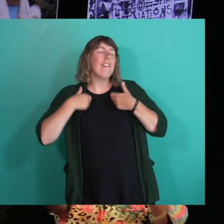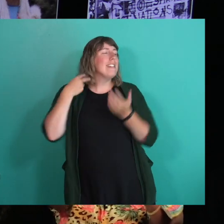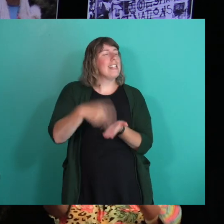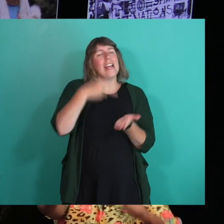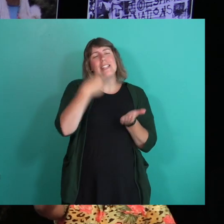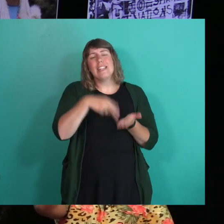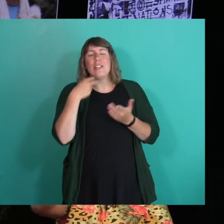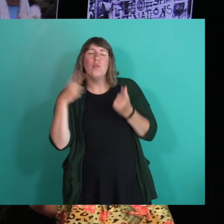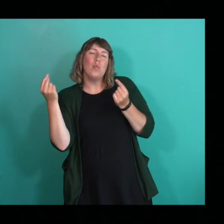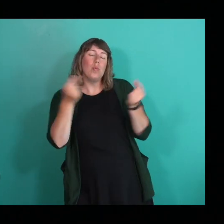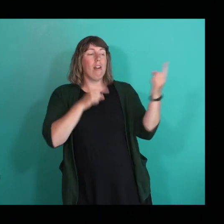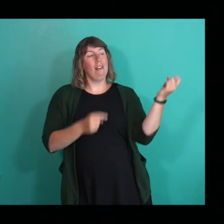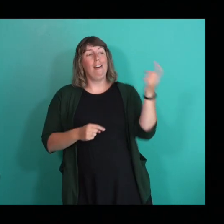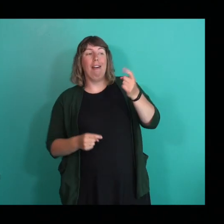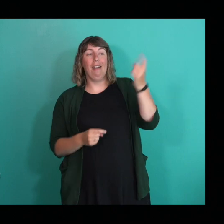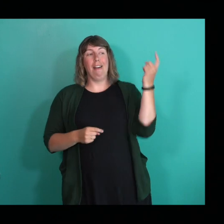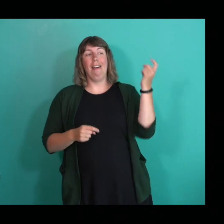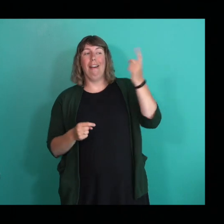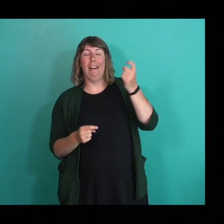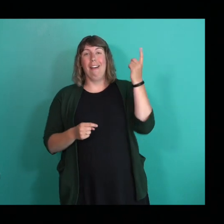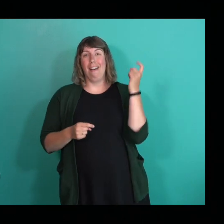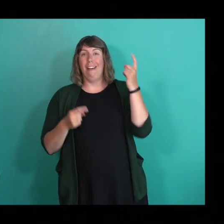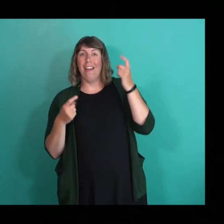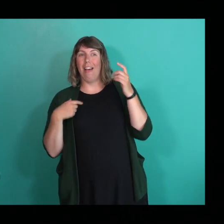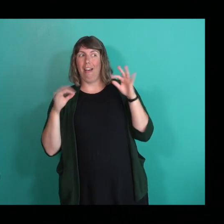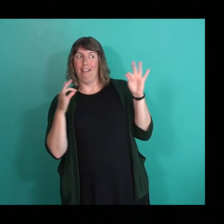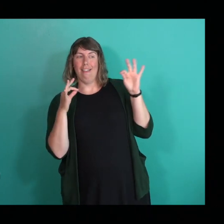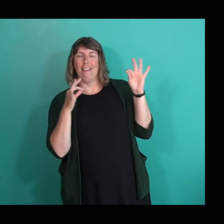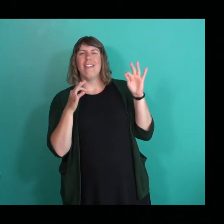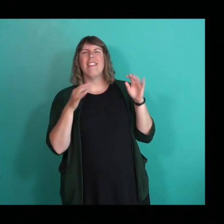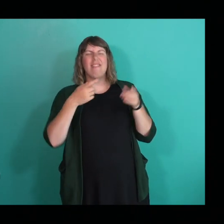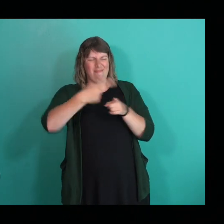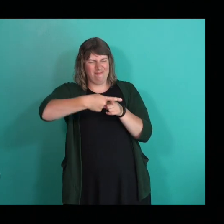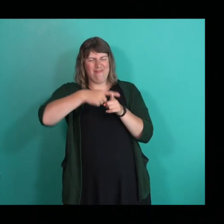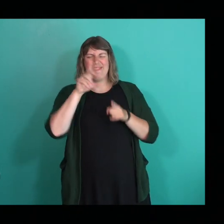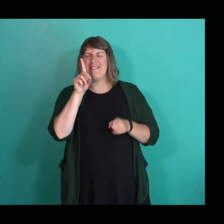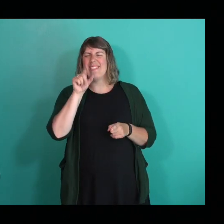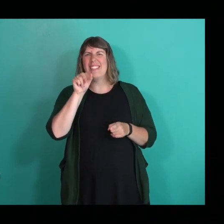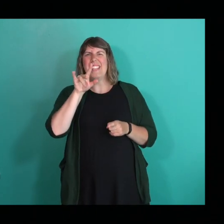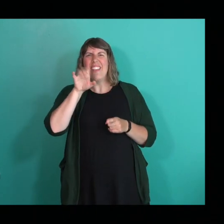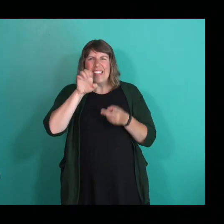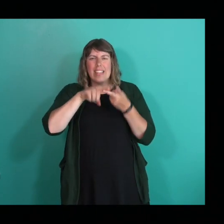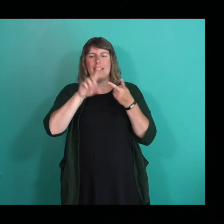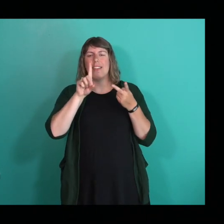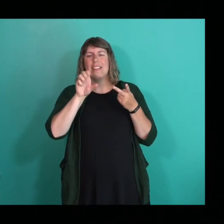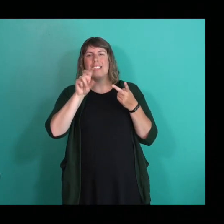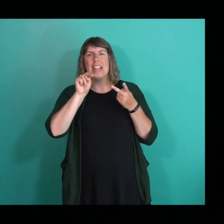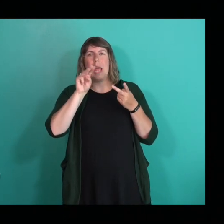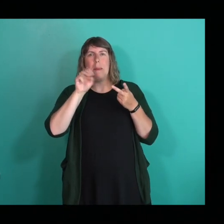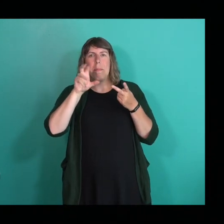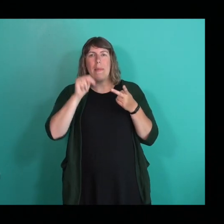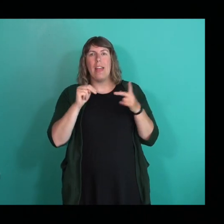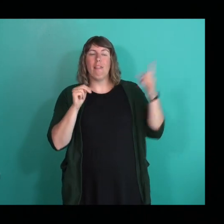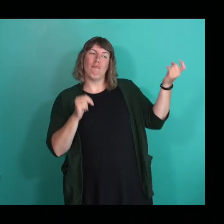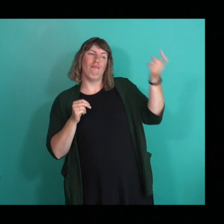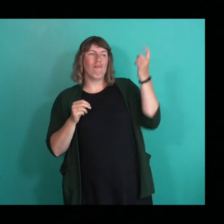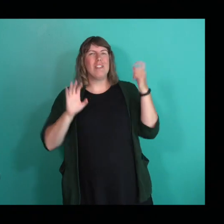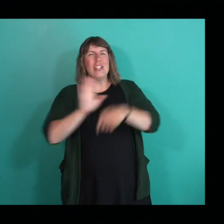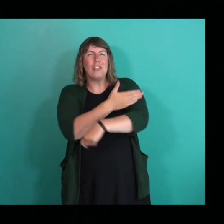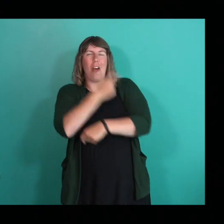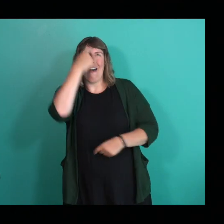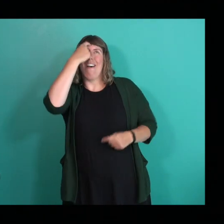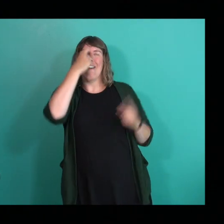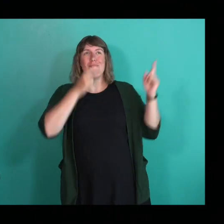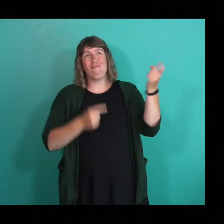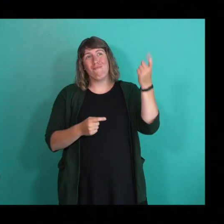like towards me right in the corner of Davey and Denman. And Eason Down the Road was playing and they